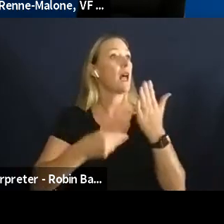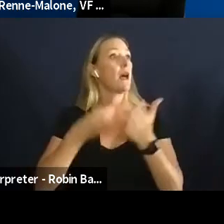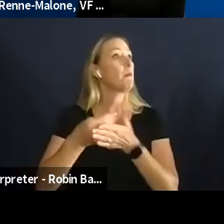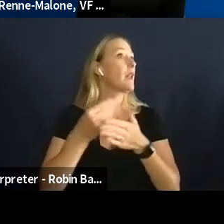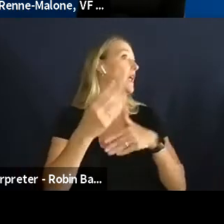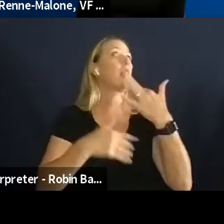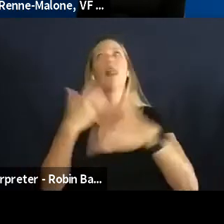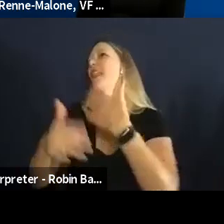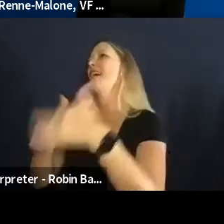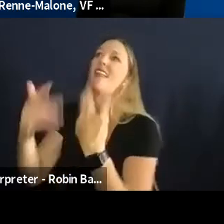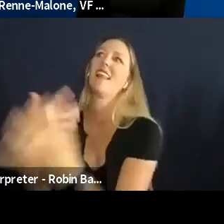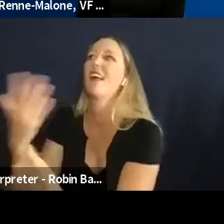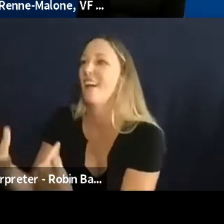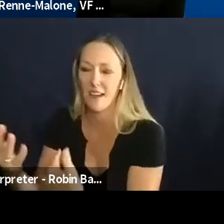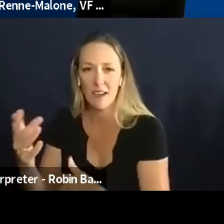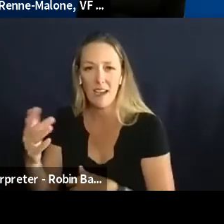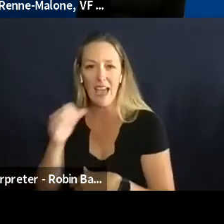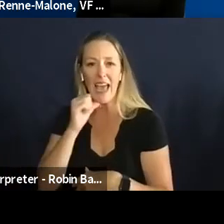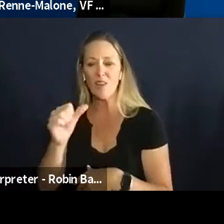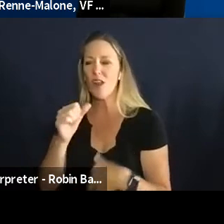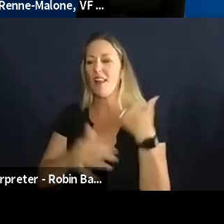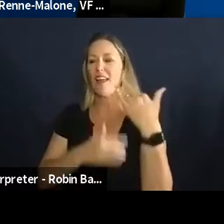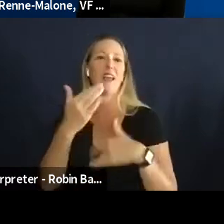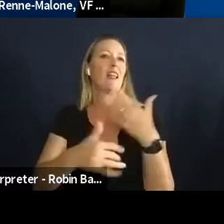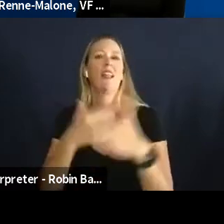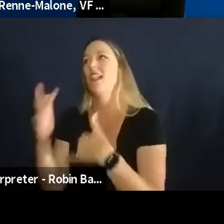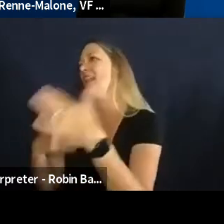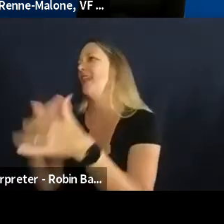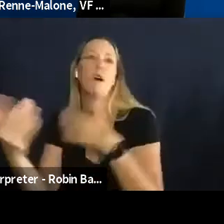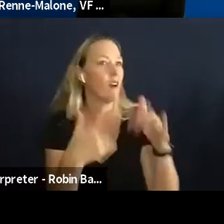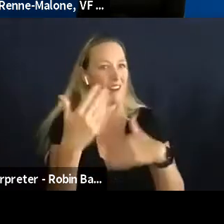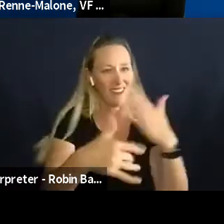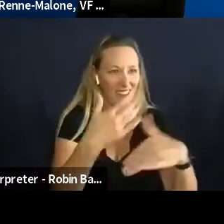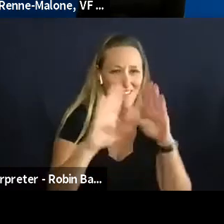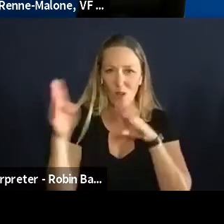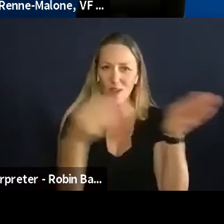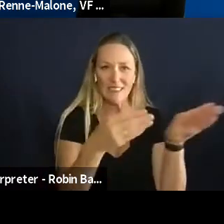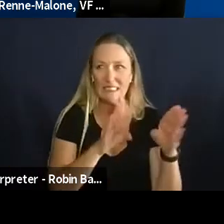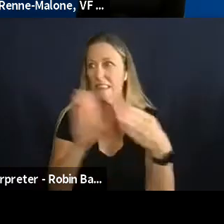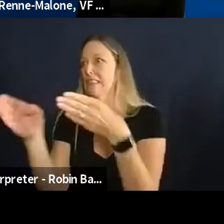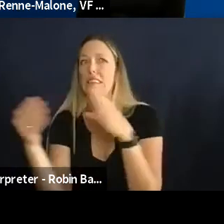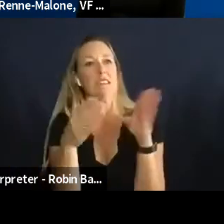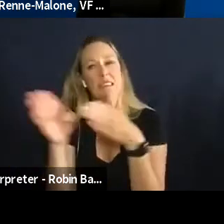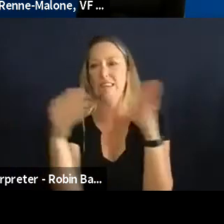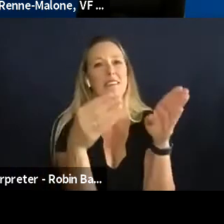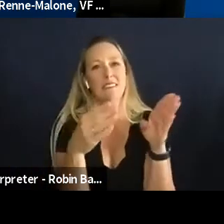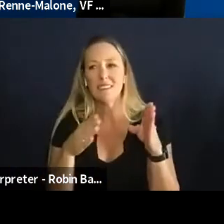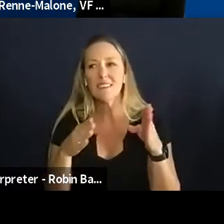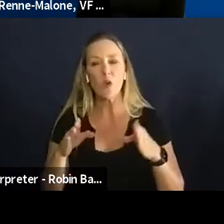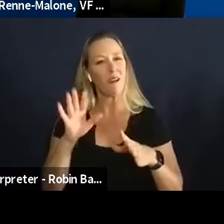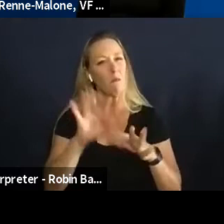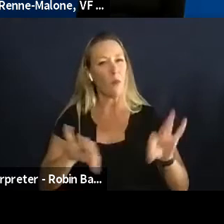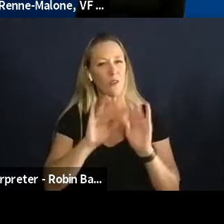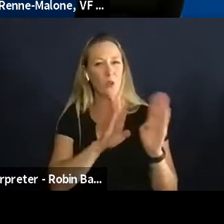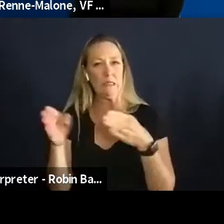and sort of not going back to why you really started um this company to begin with and one thing that i